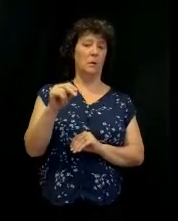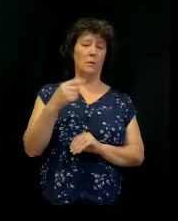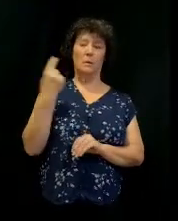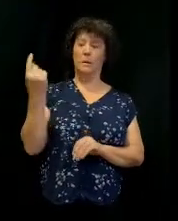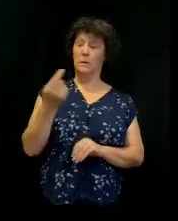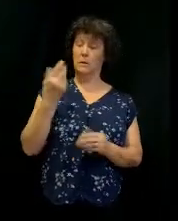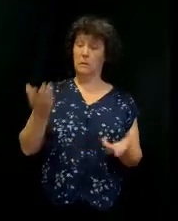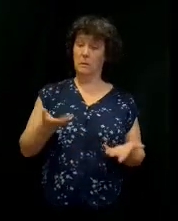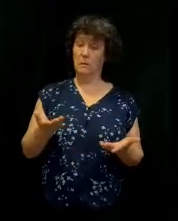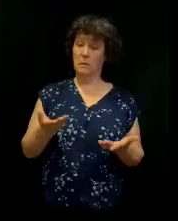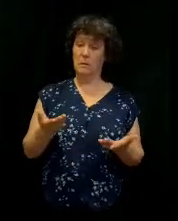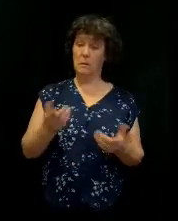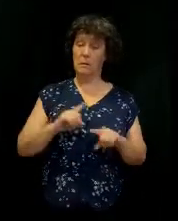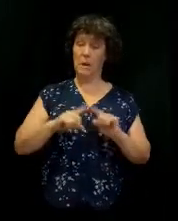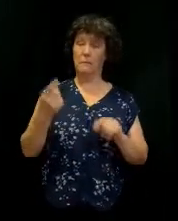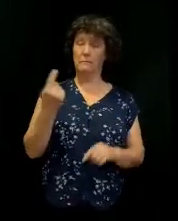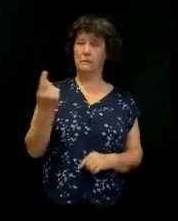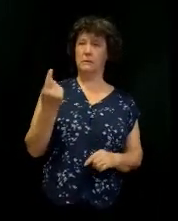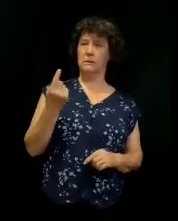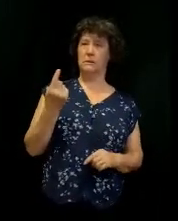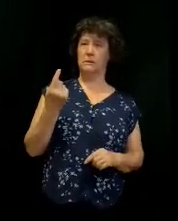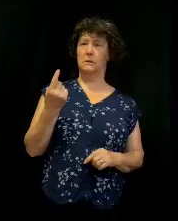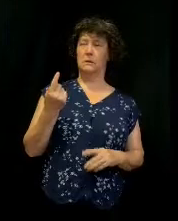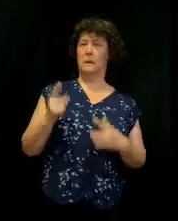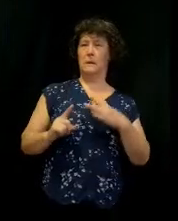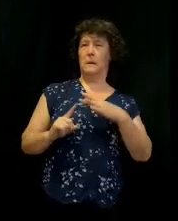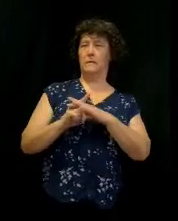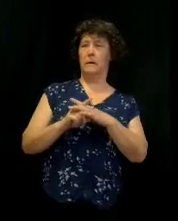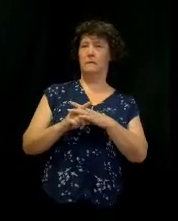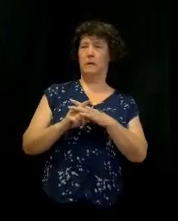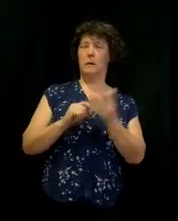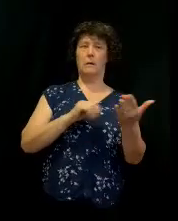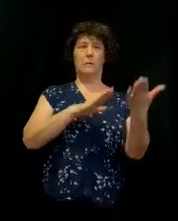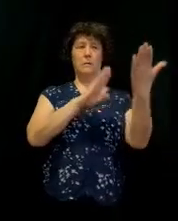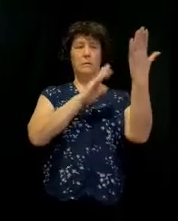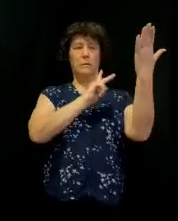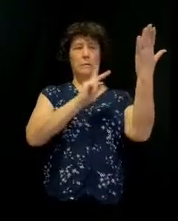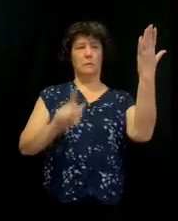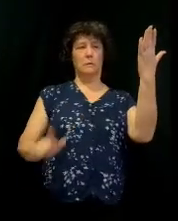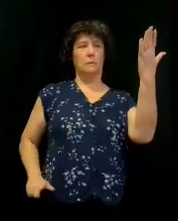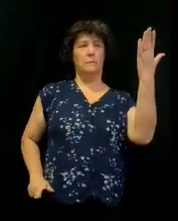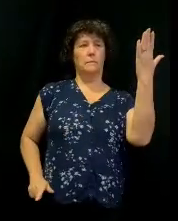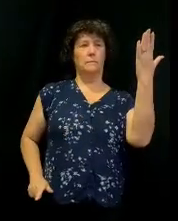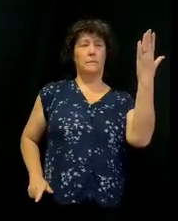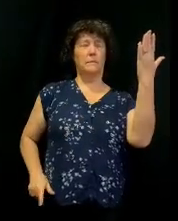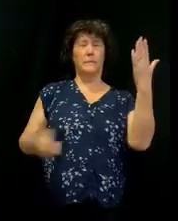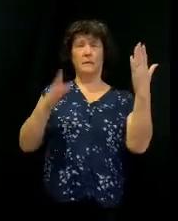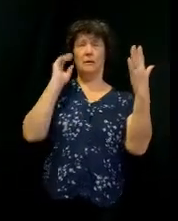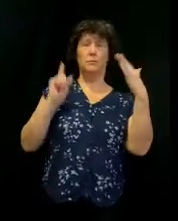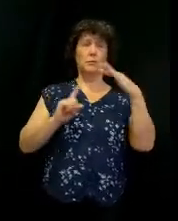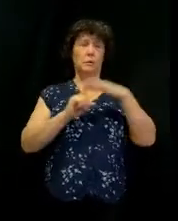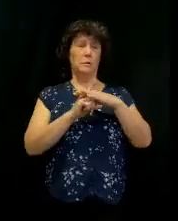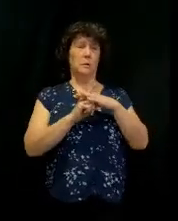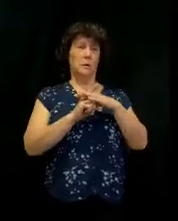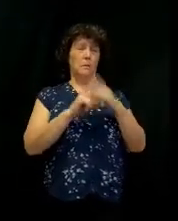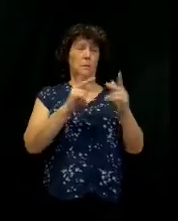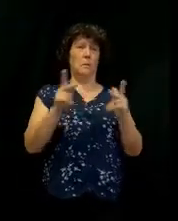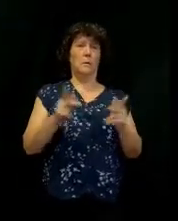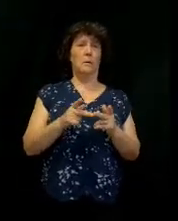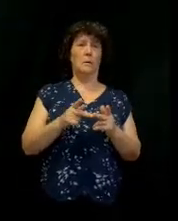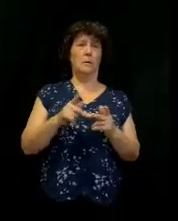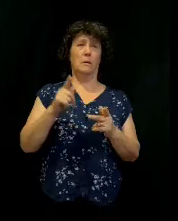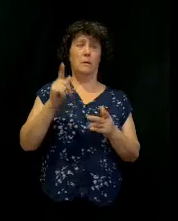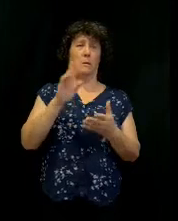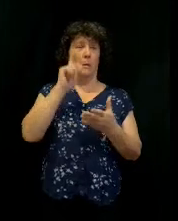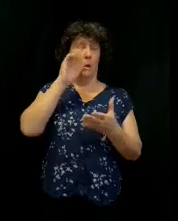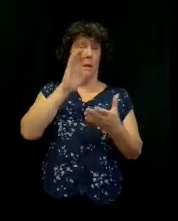But there is something about the manifested presence of the Lord where God shows up in a place when believers are